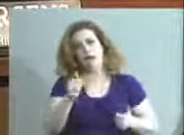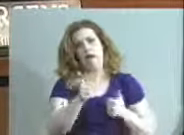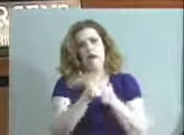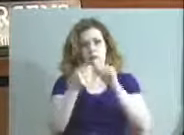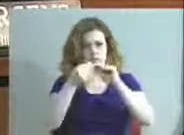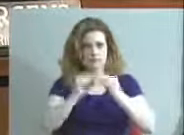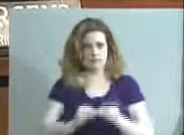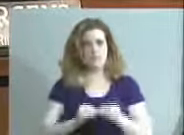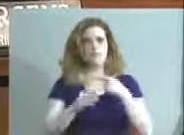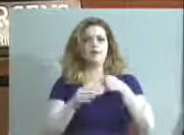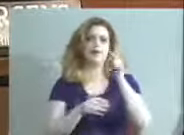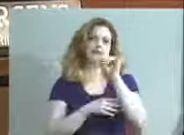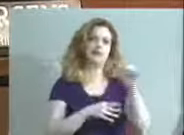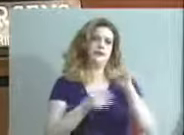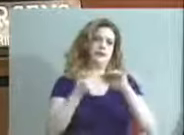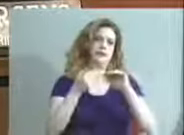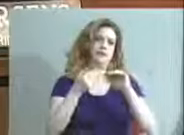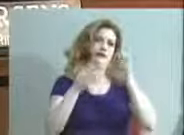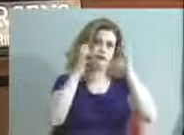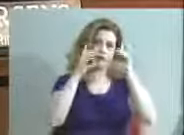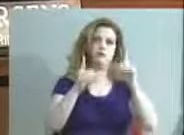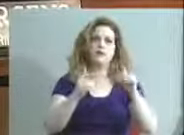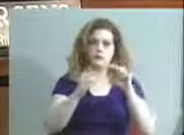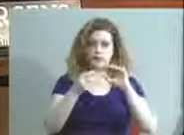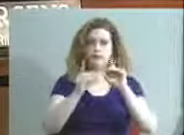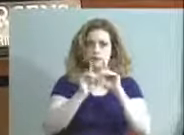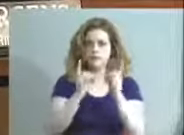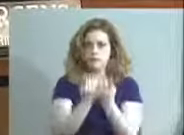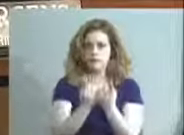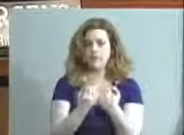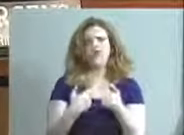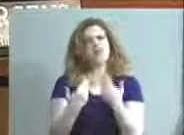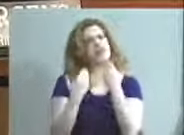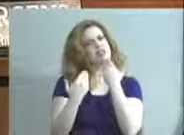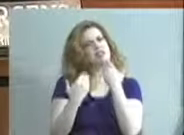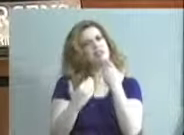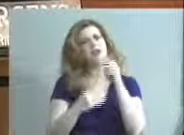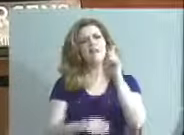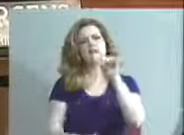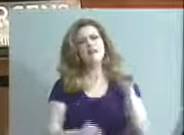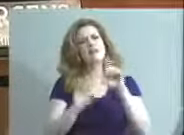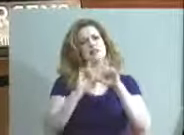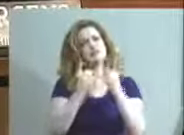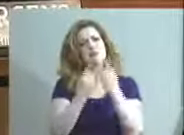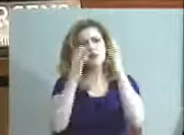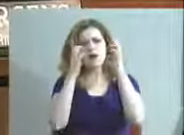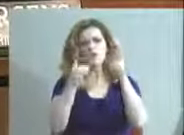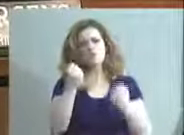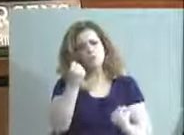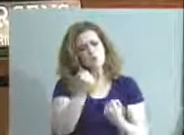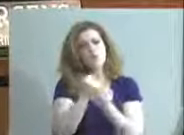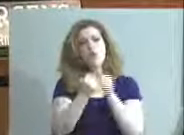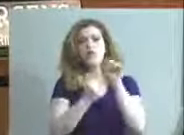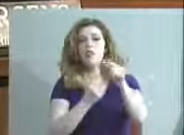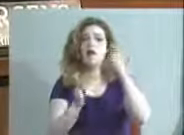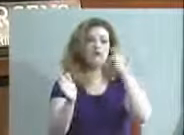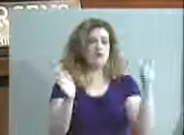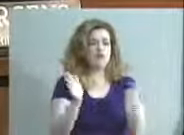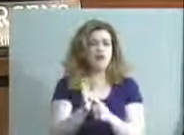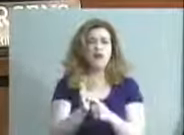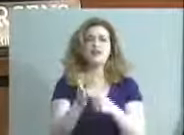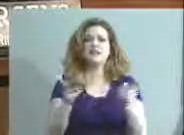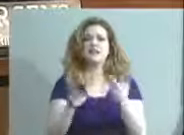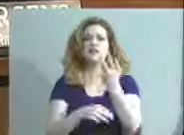Kentucky Department of Education. I appreciate the support of the Kentucky Department of Education in recognizing